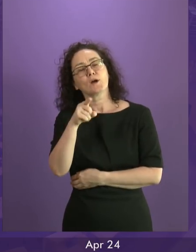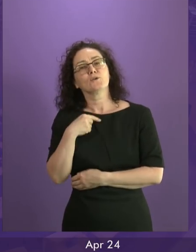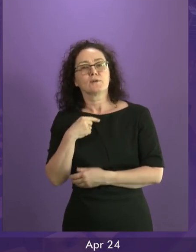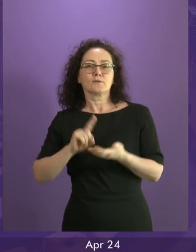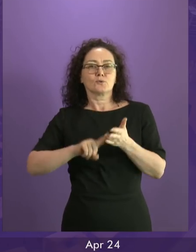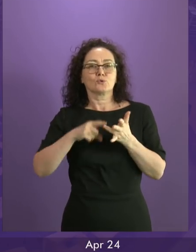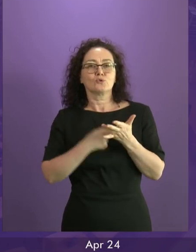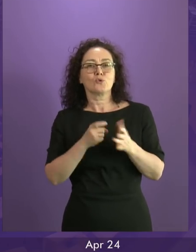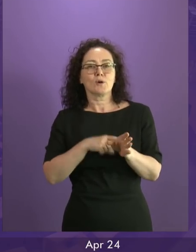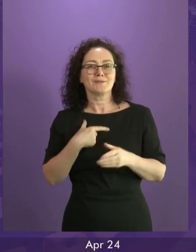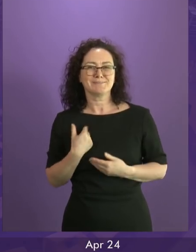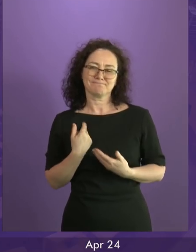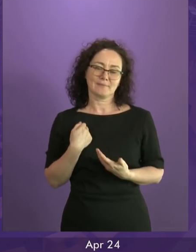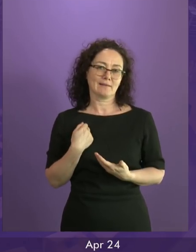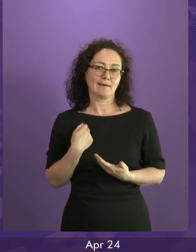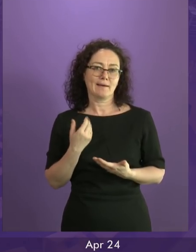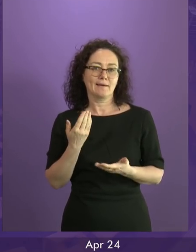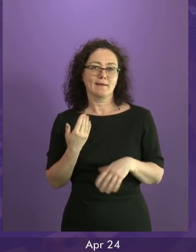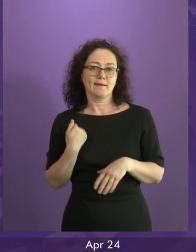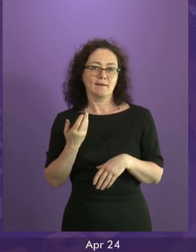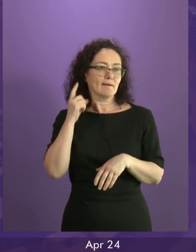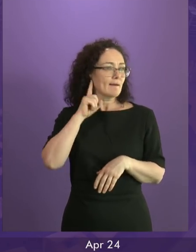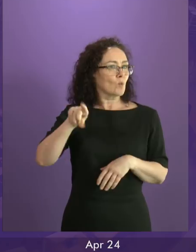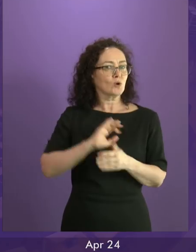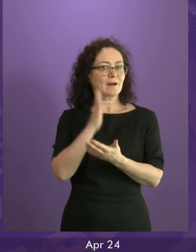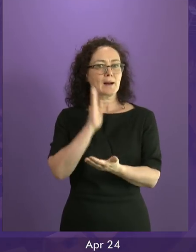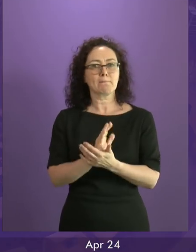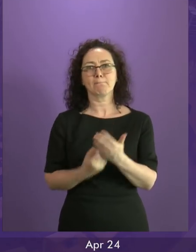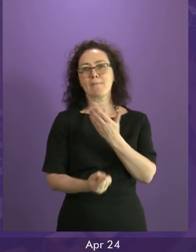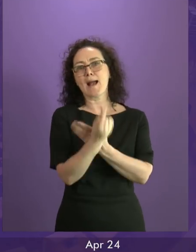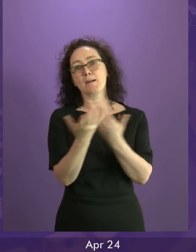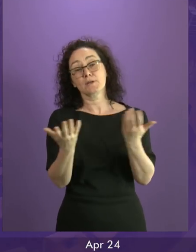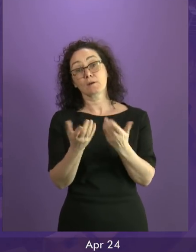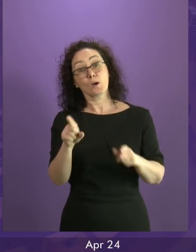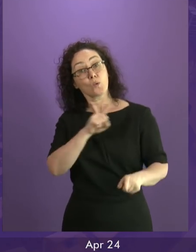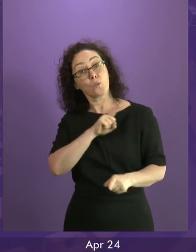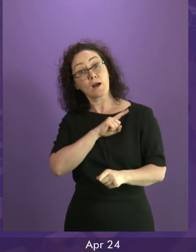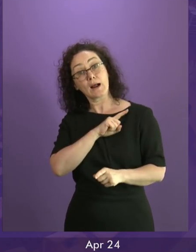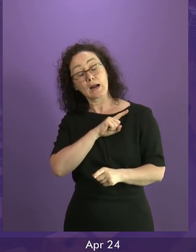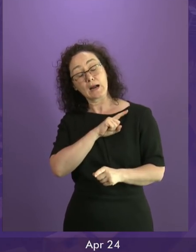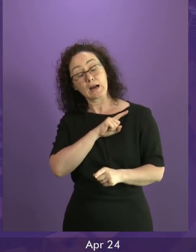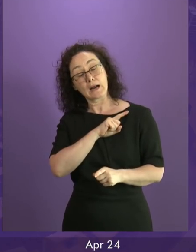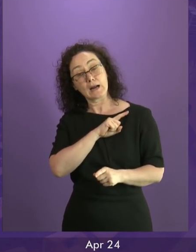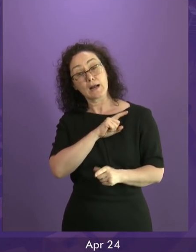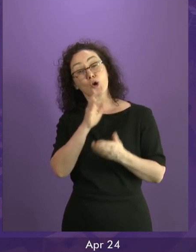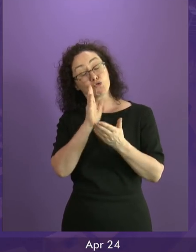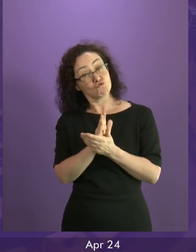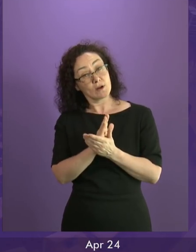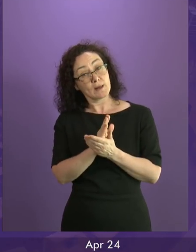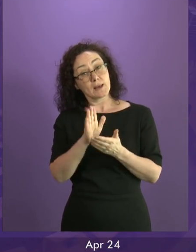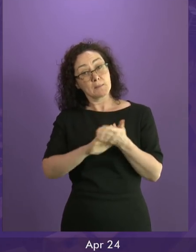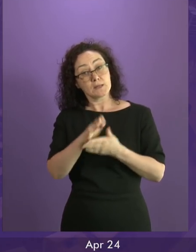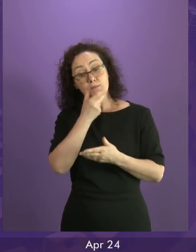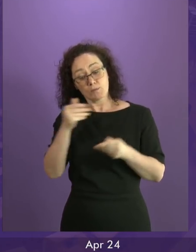this Brexit mess is not happening. Because it shines a very, very harsh light on both the ideology and the